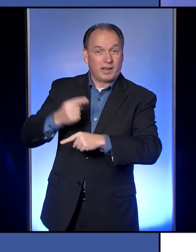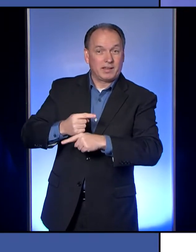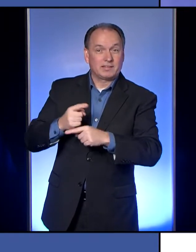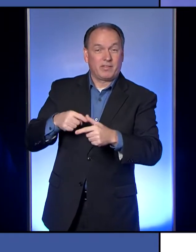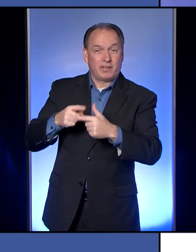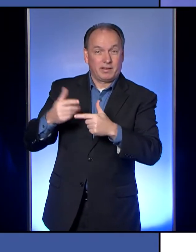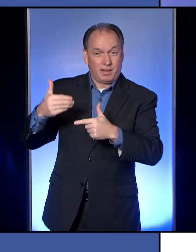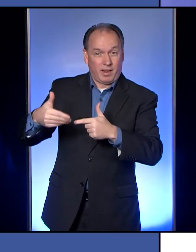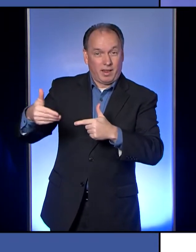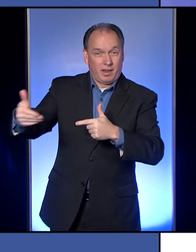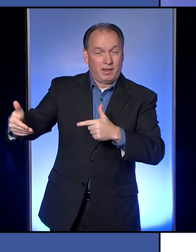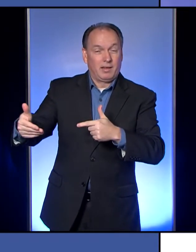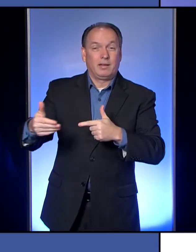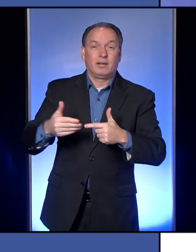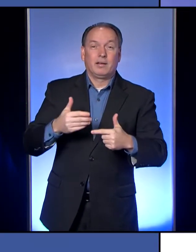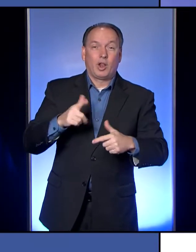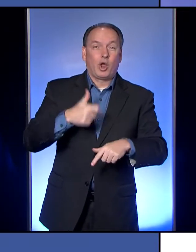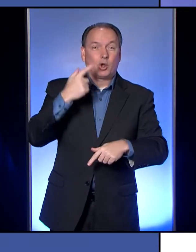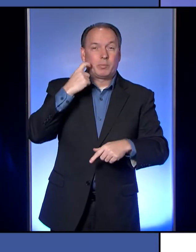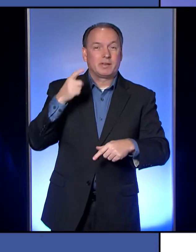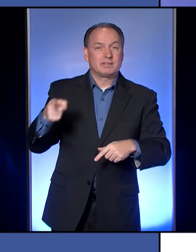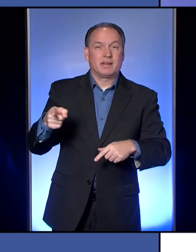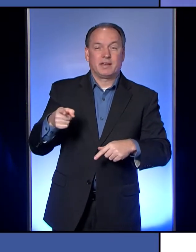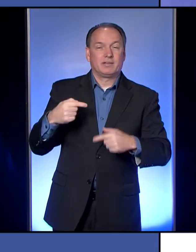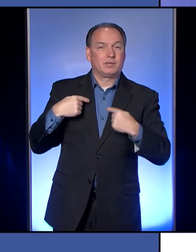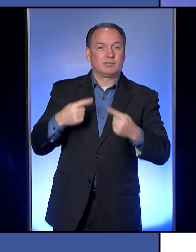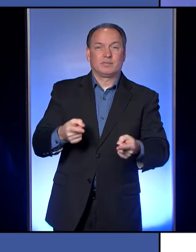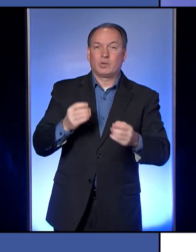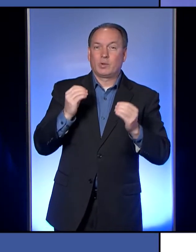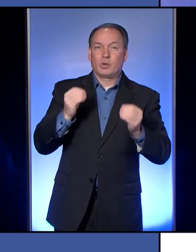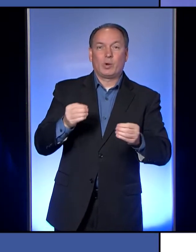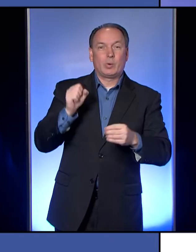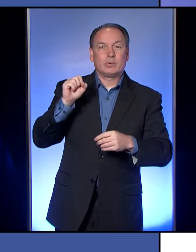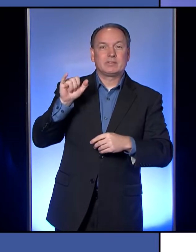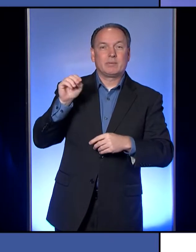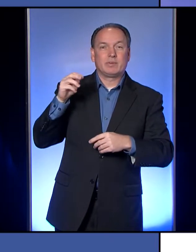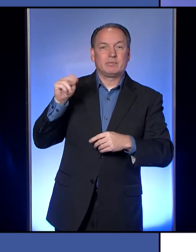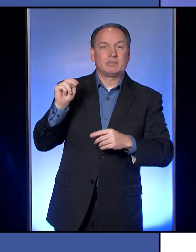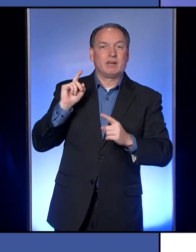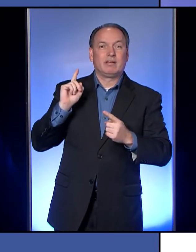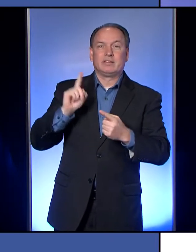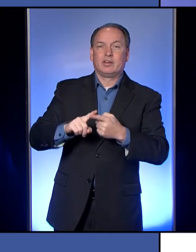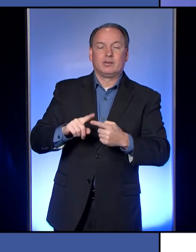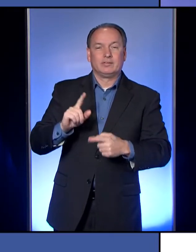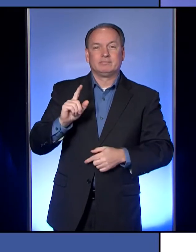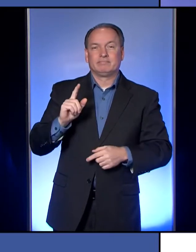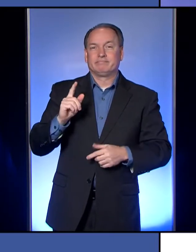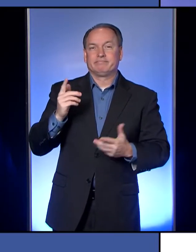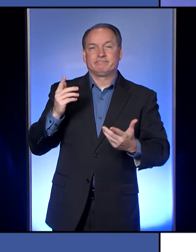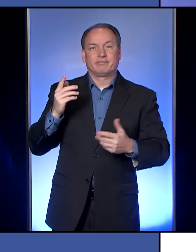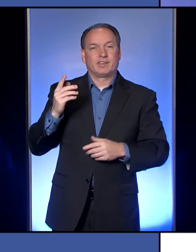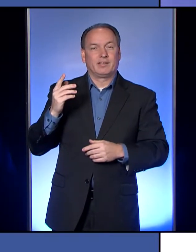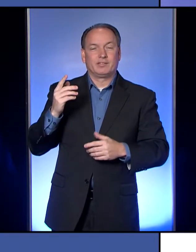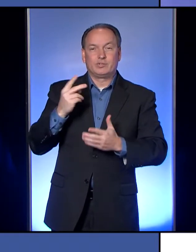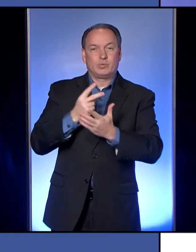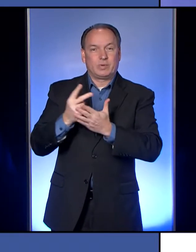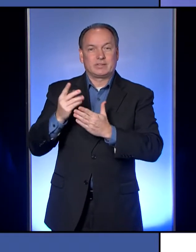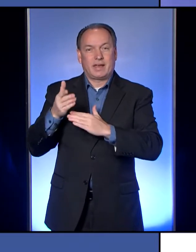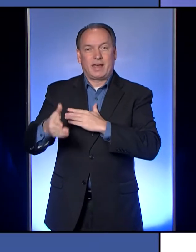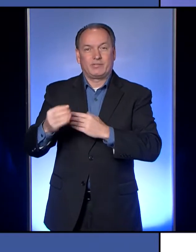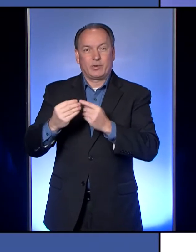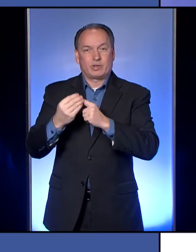even longer, you know, because they didn't get any symptoms of COVID-19 until maybe 12 days after they were exposed, and that can happen.